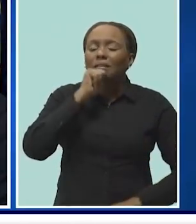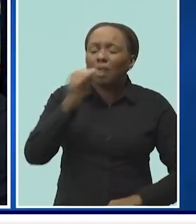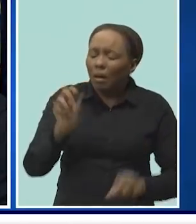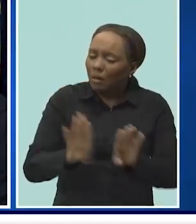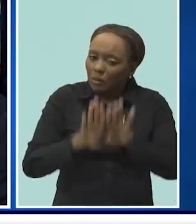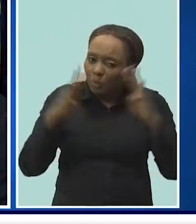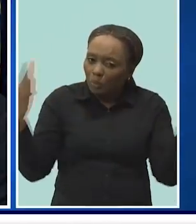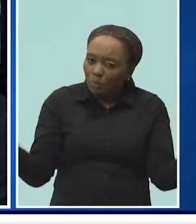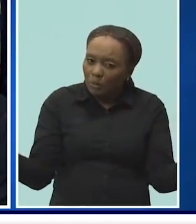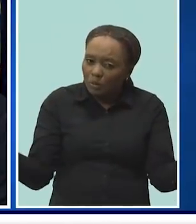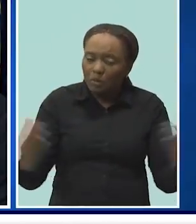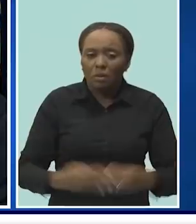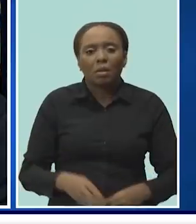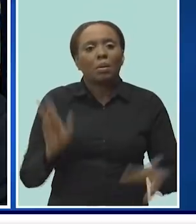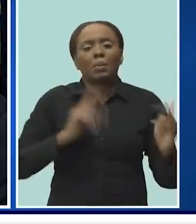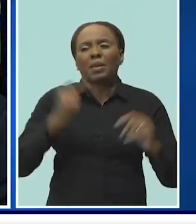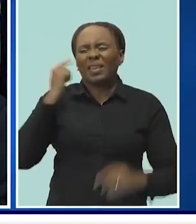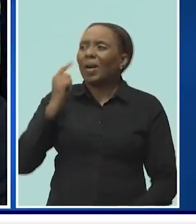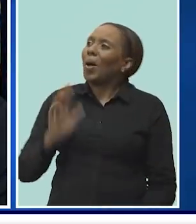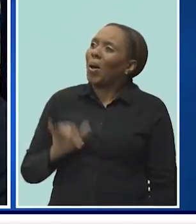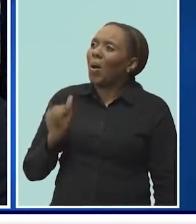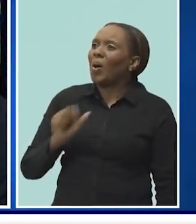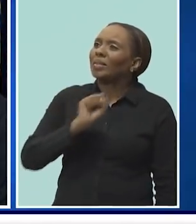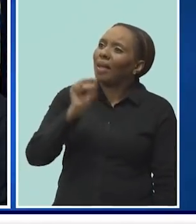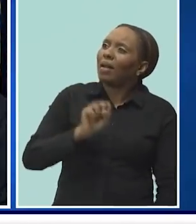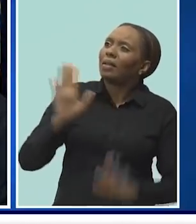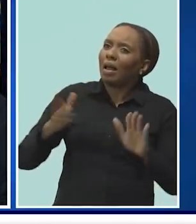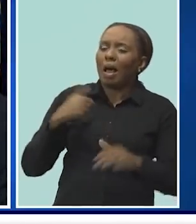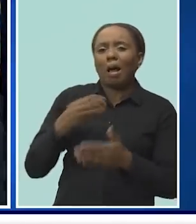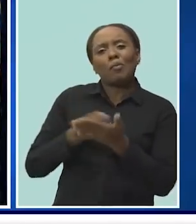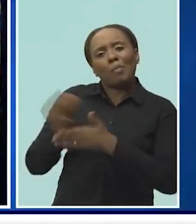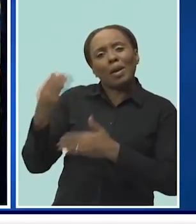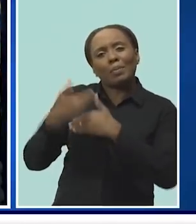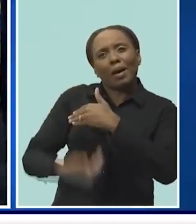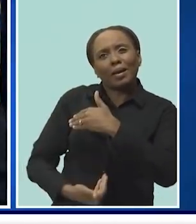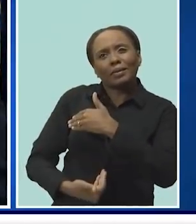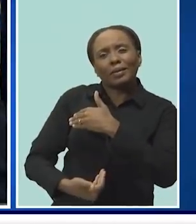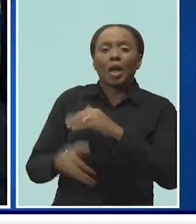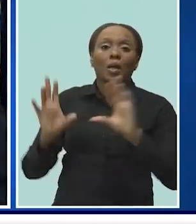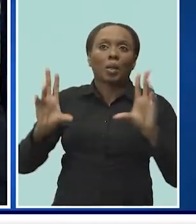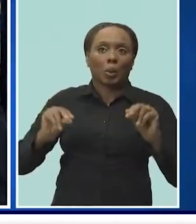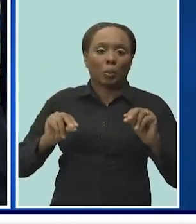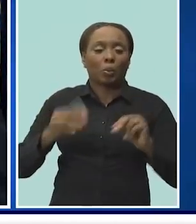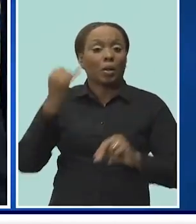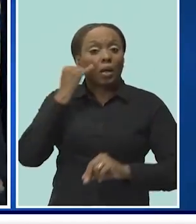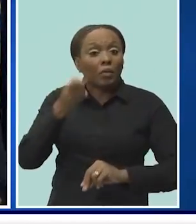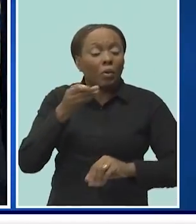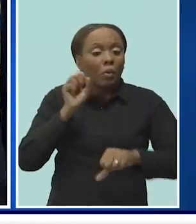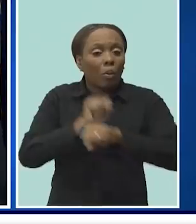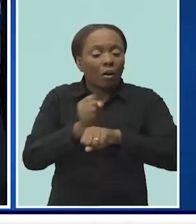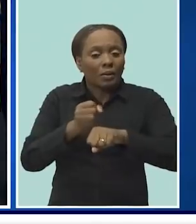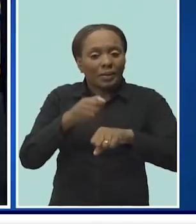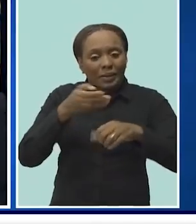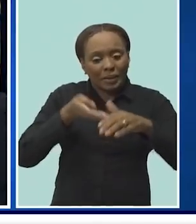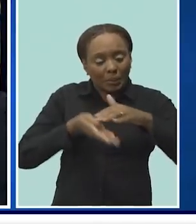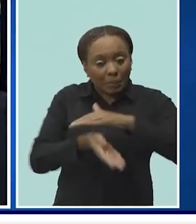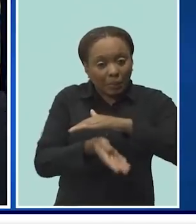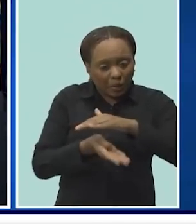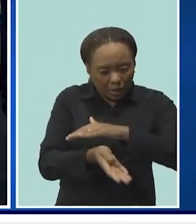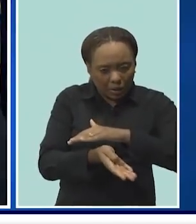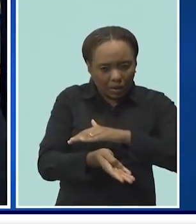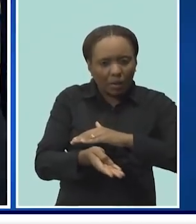that you can go and buy bread tomorrow and Sunday, that's not on. But if you're working in a bakery, you're working in a cleaning business,